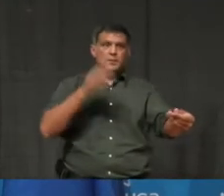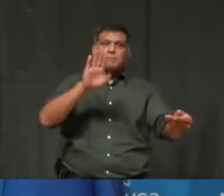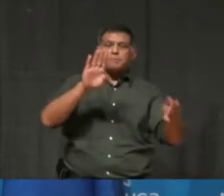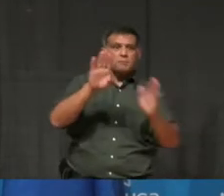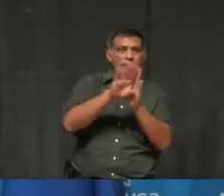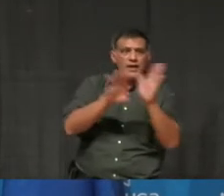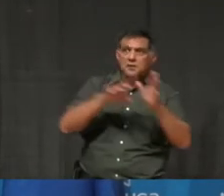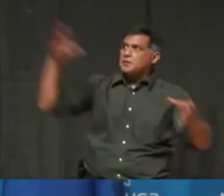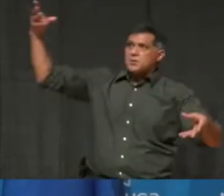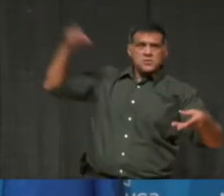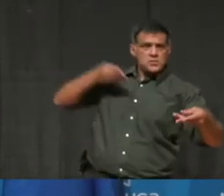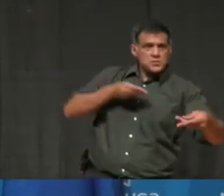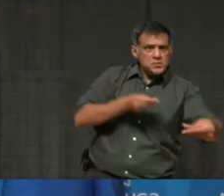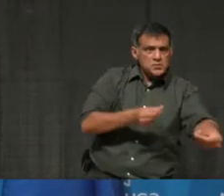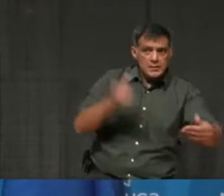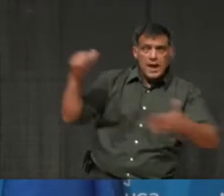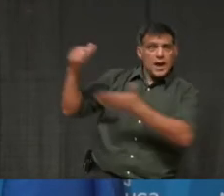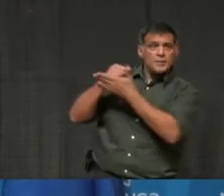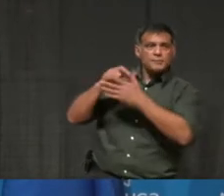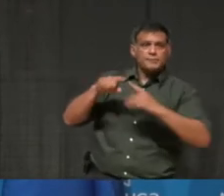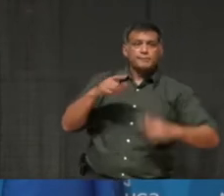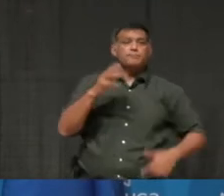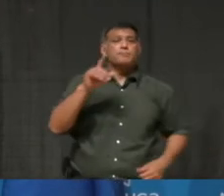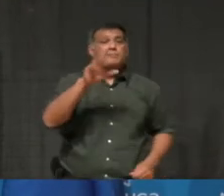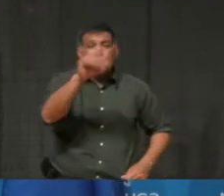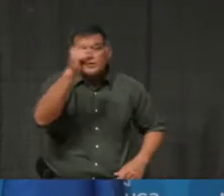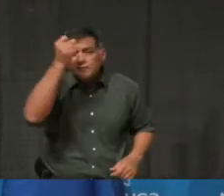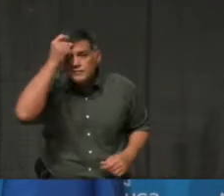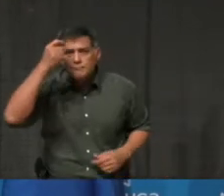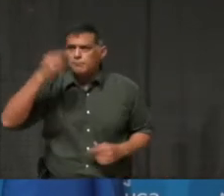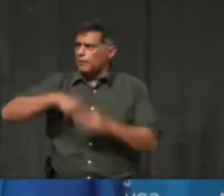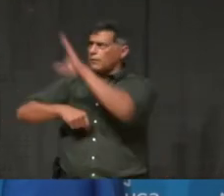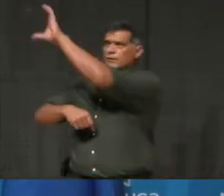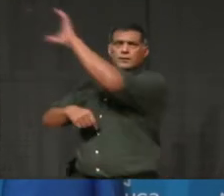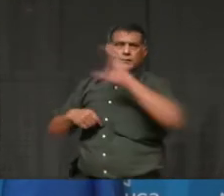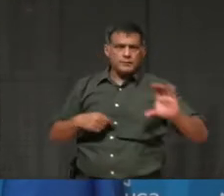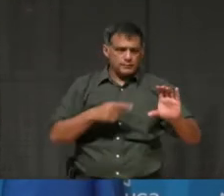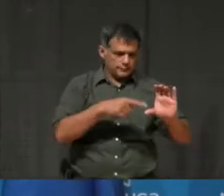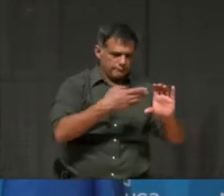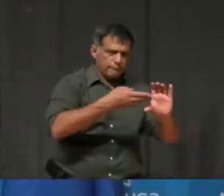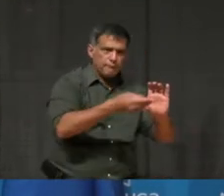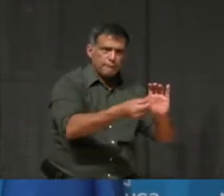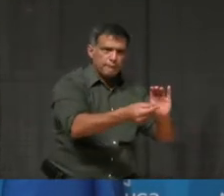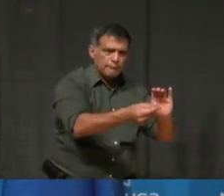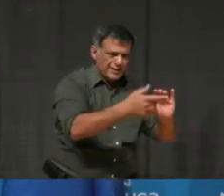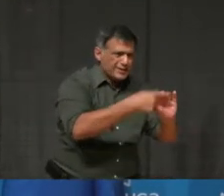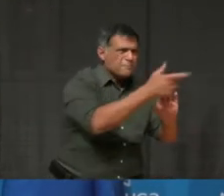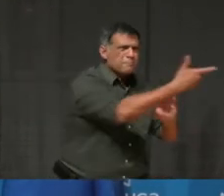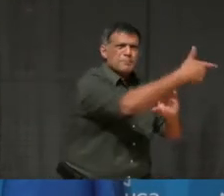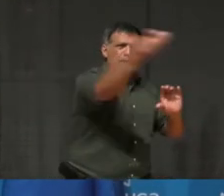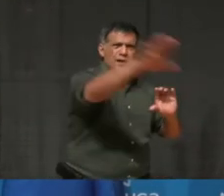to help us, when you look at it on an individual level, it's actually not that much.